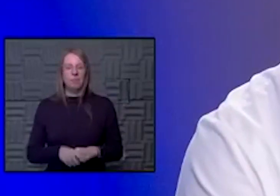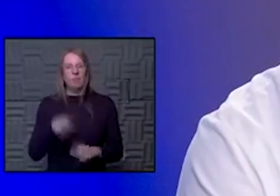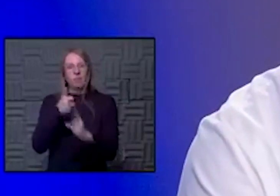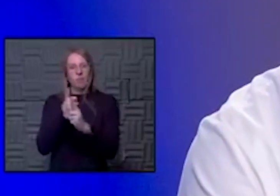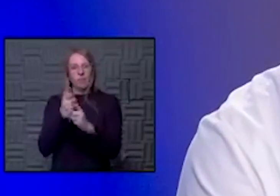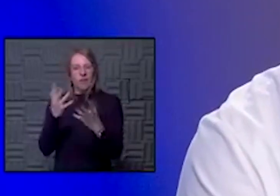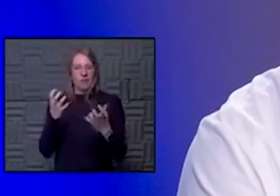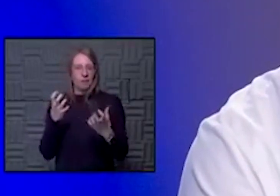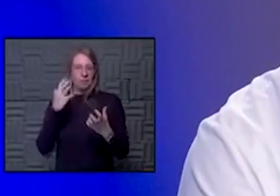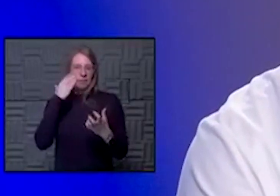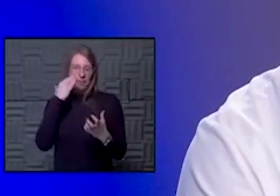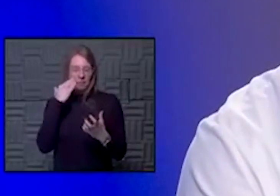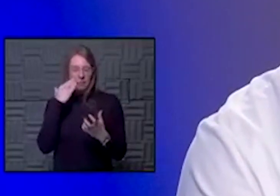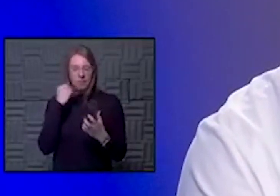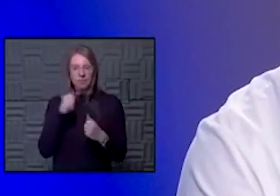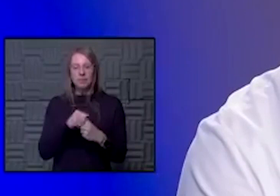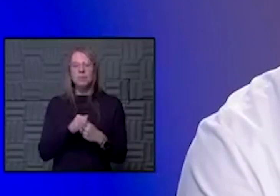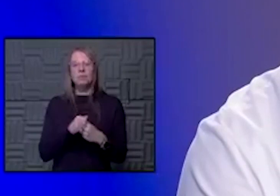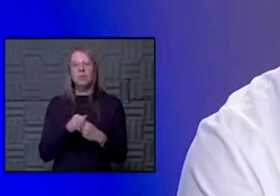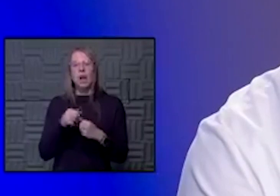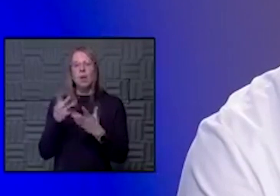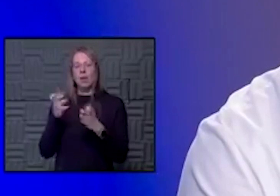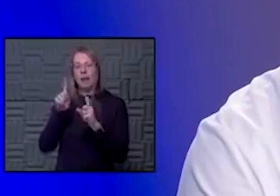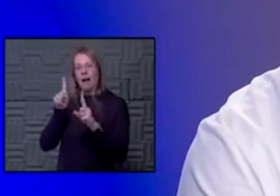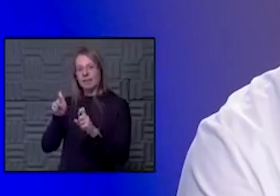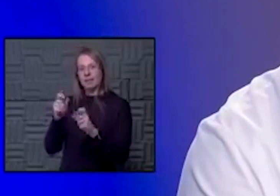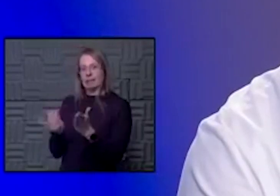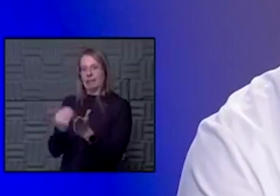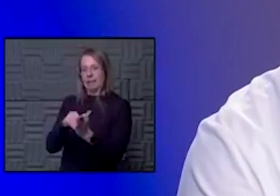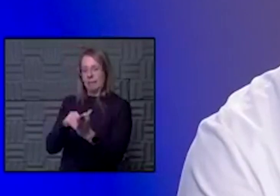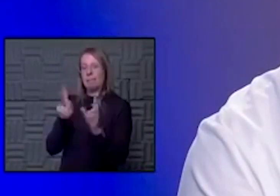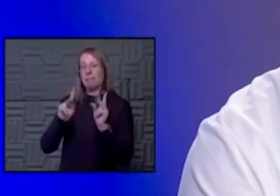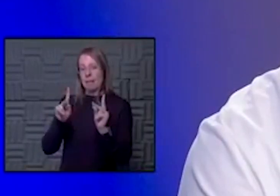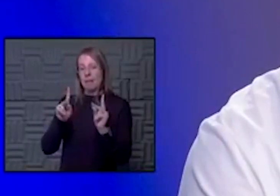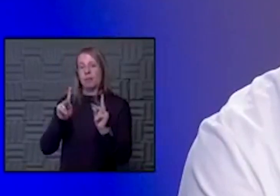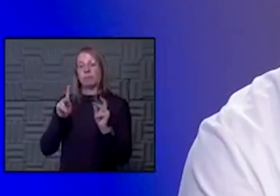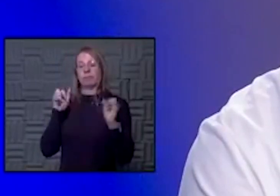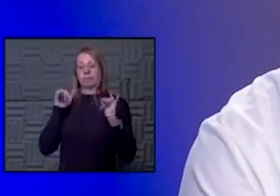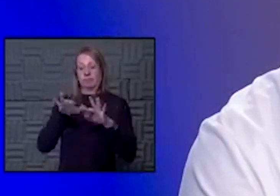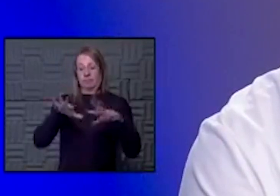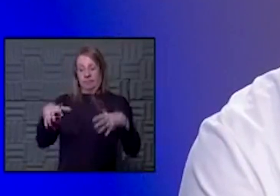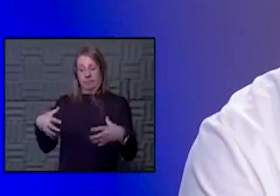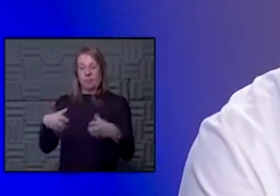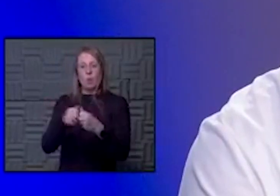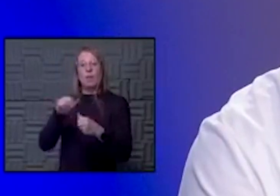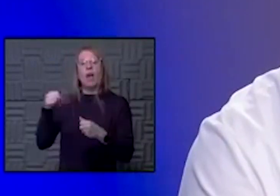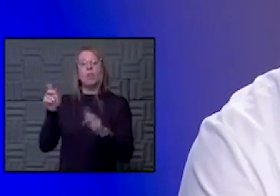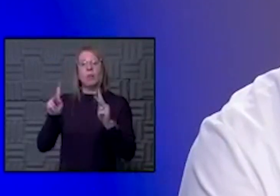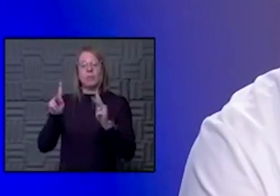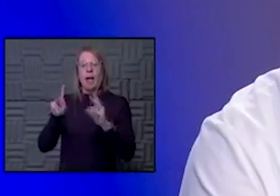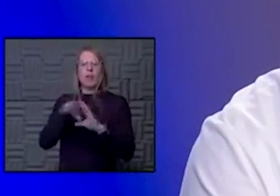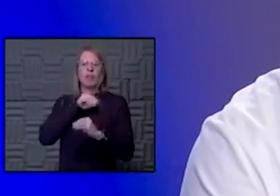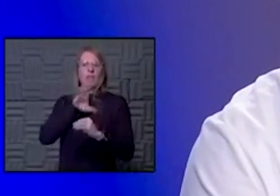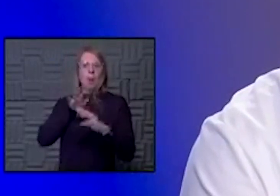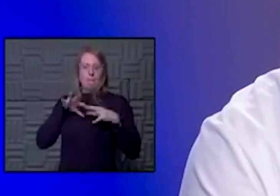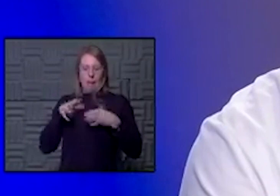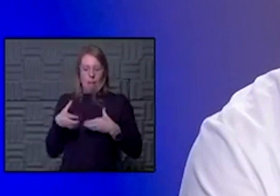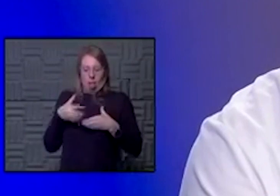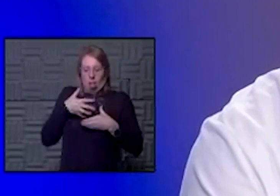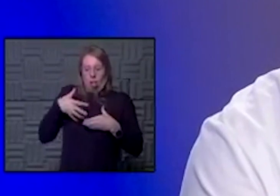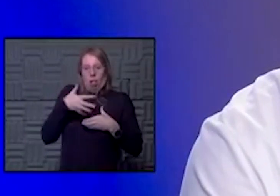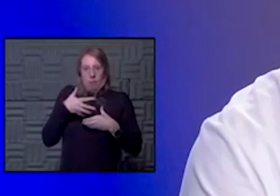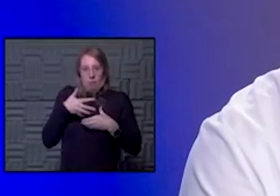She said she did, she did talk to him, but she wants to ask you again, people who gathered with others outside their bubble on Thanksgiving,